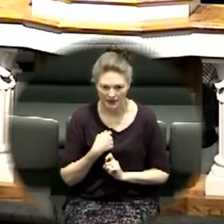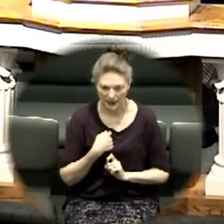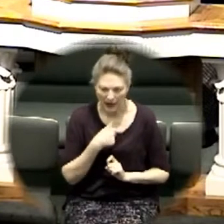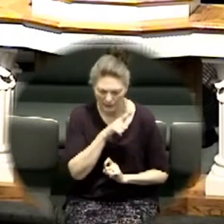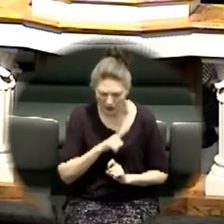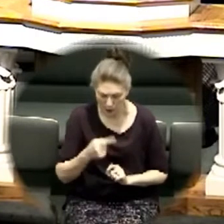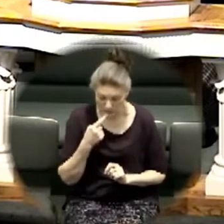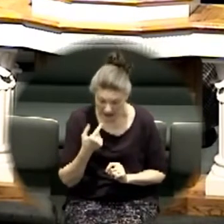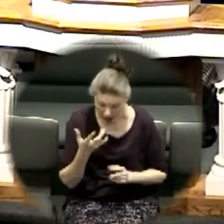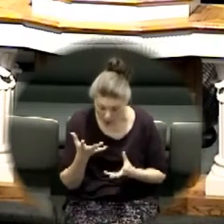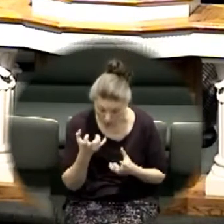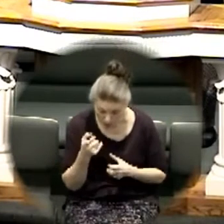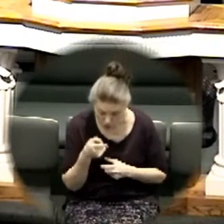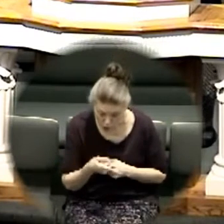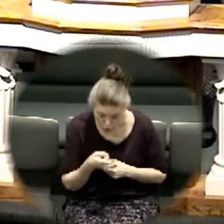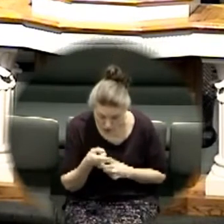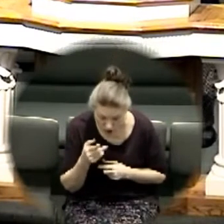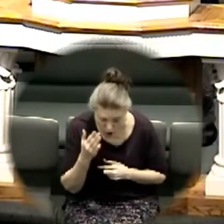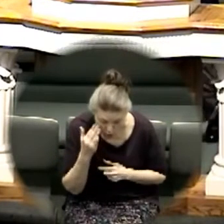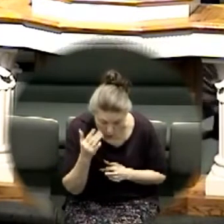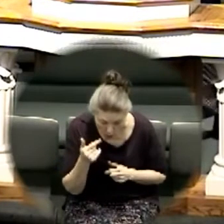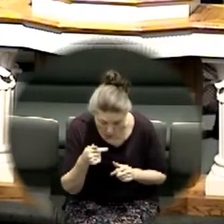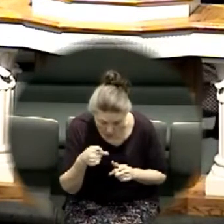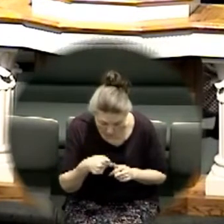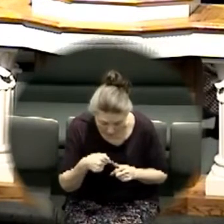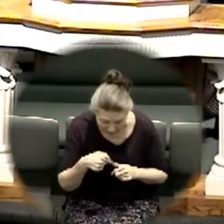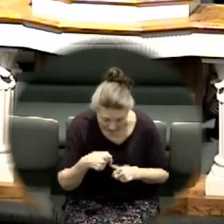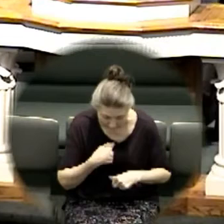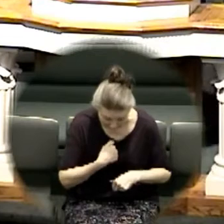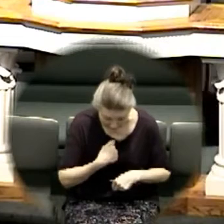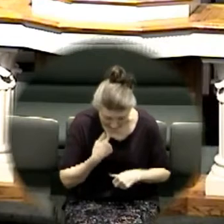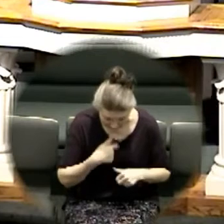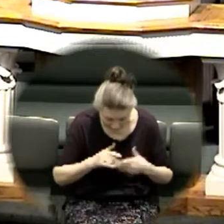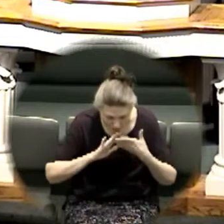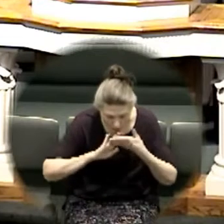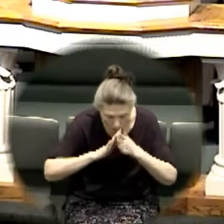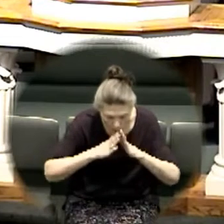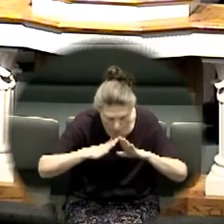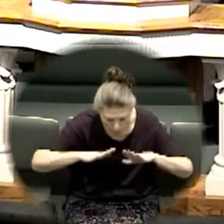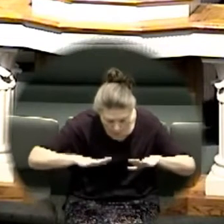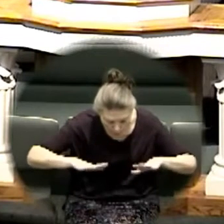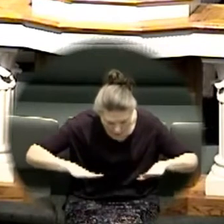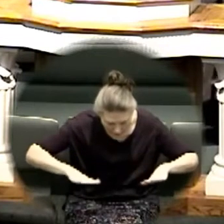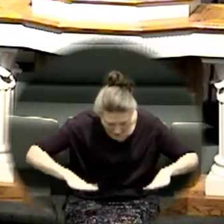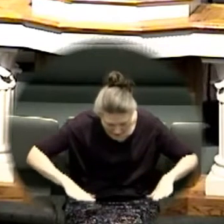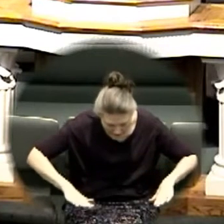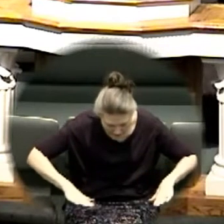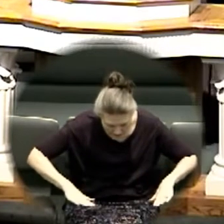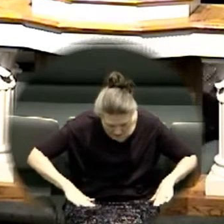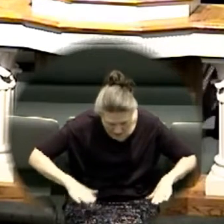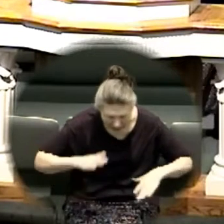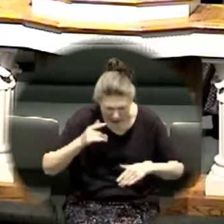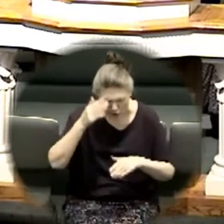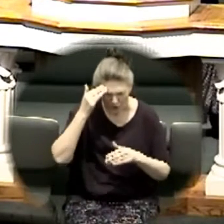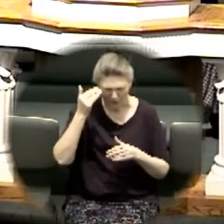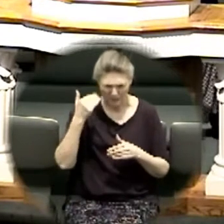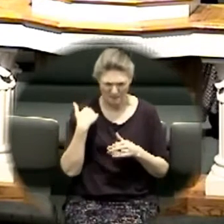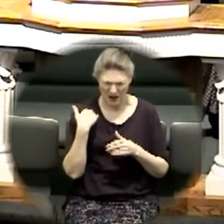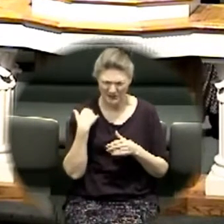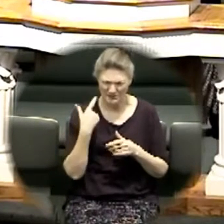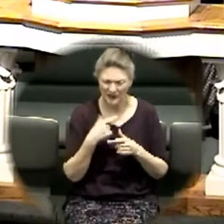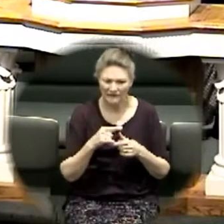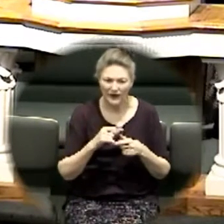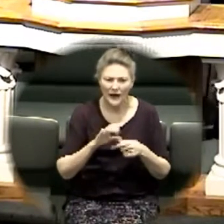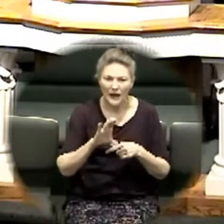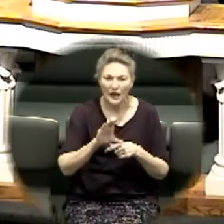that's a very common analogy but the thing that comes to mind is a cocoon i believe as a church that we have already been taught